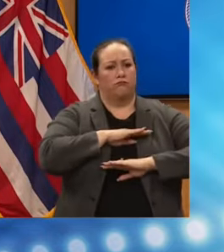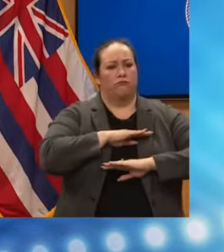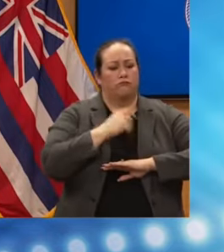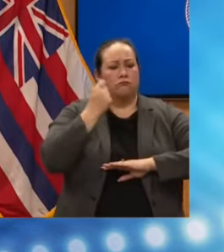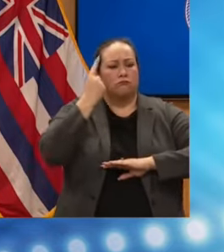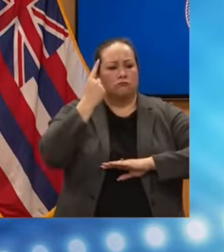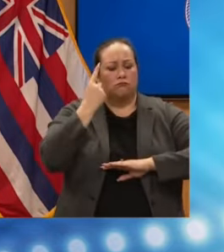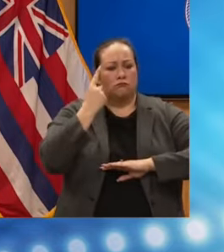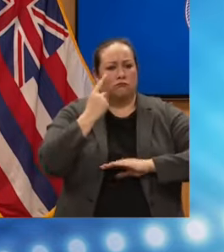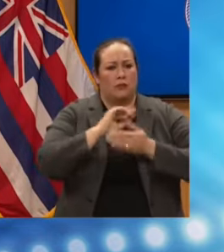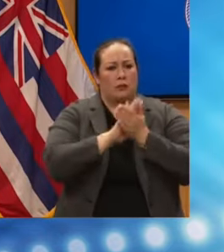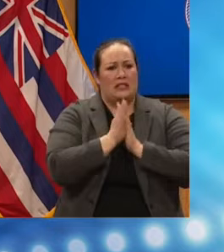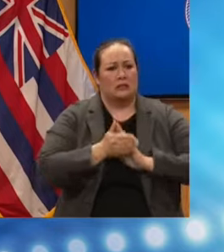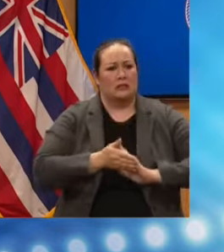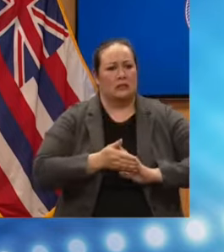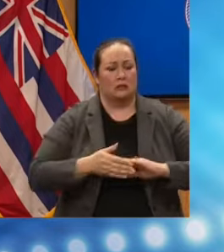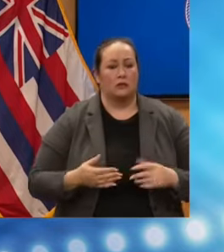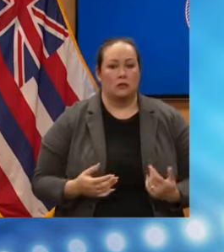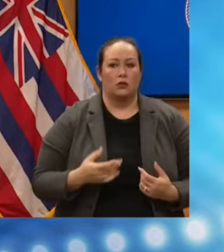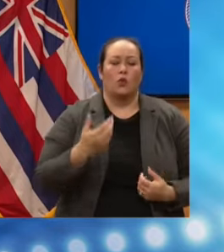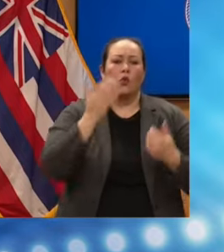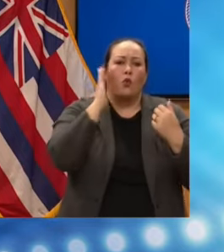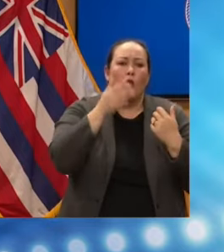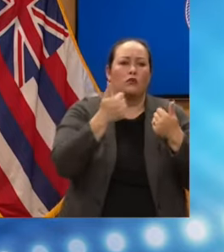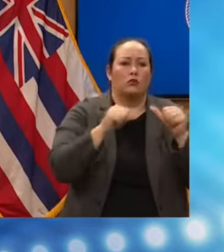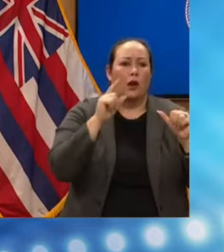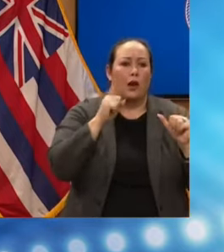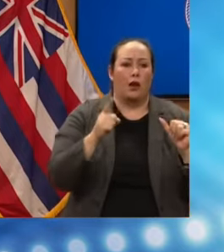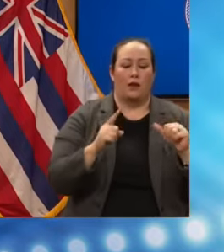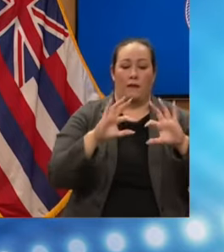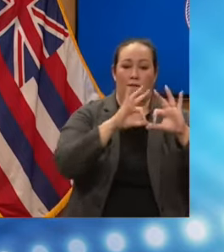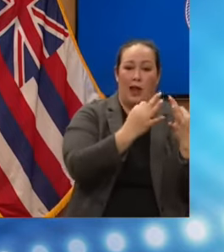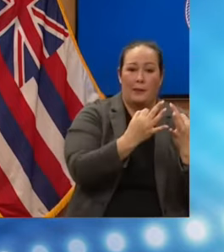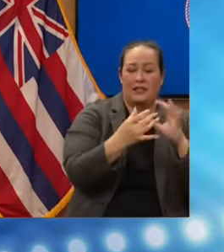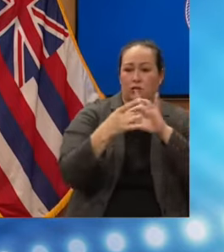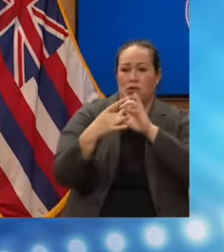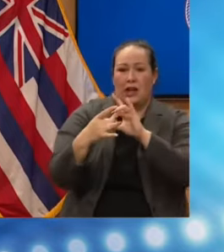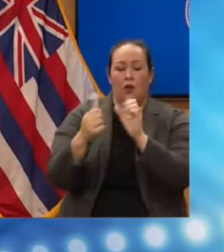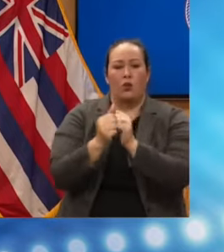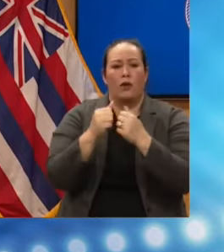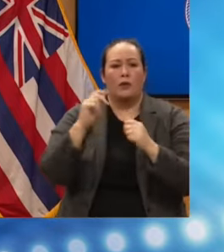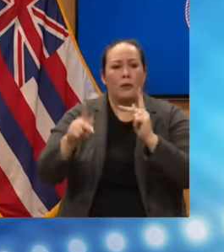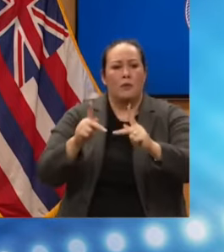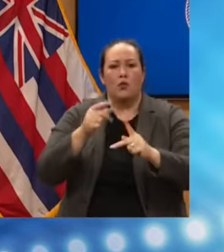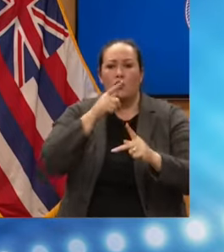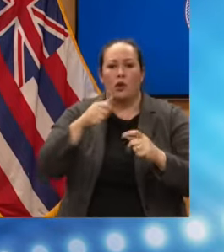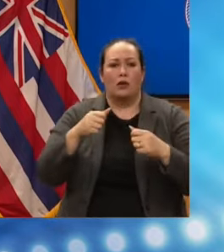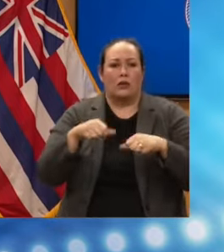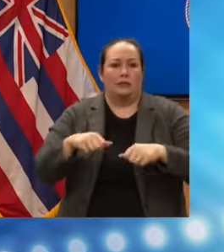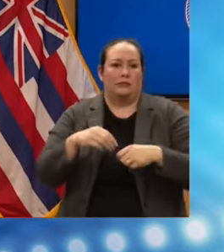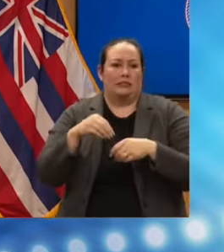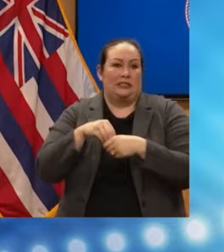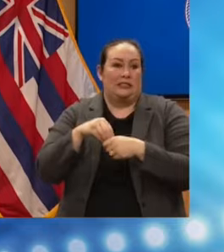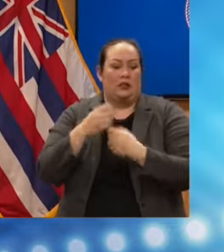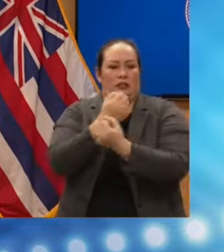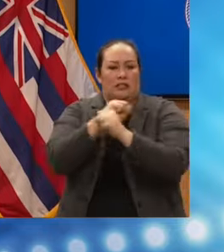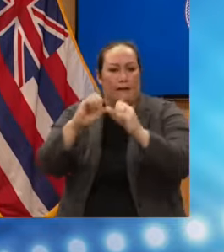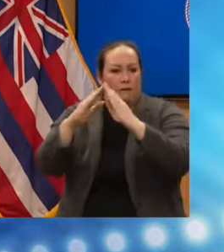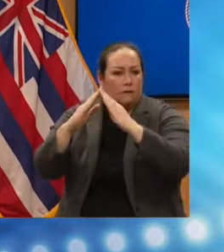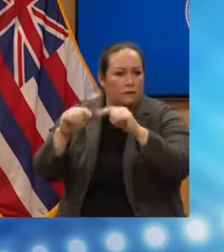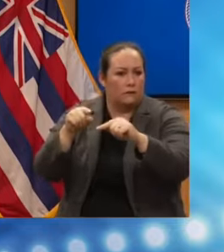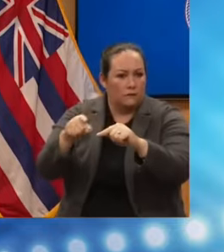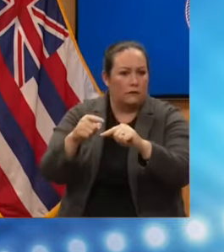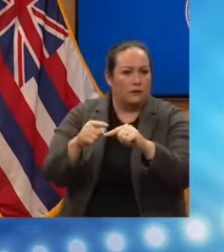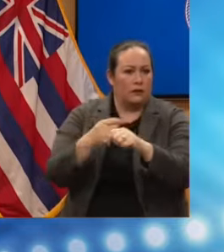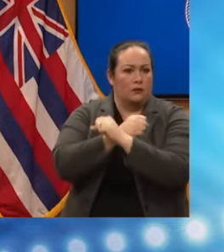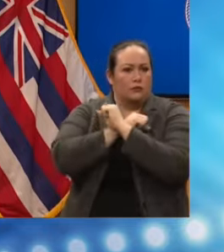We're also going to try and connect our families with those who are in our shelters. As you understand, this was